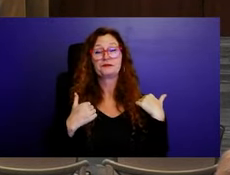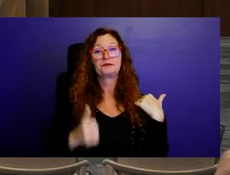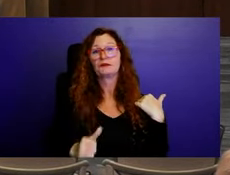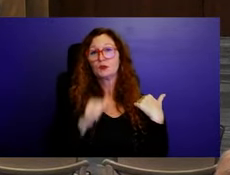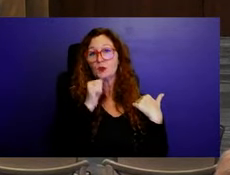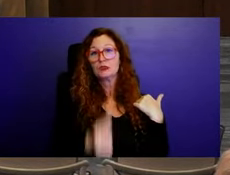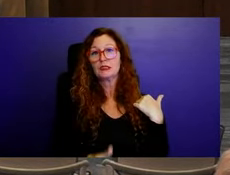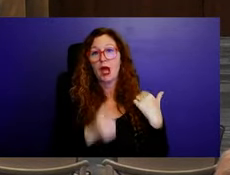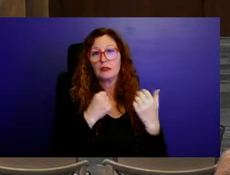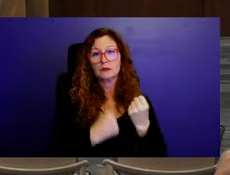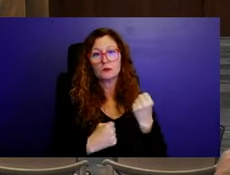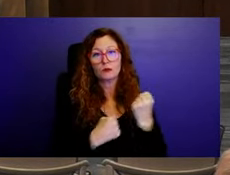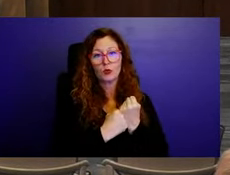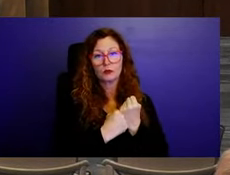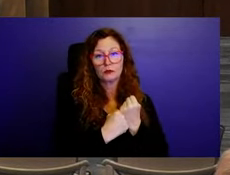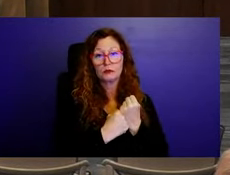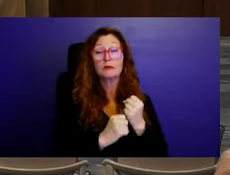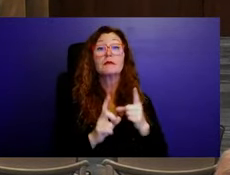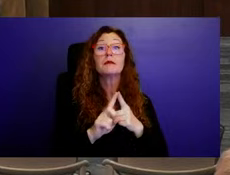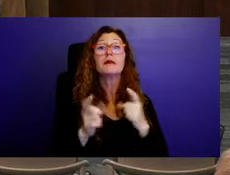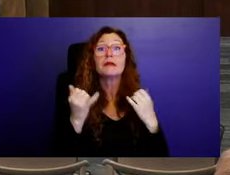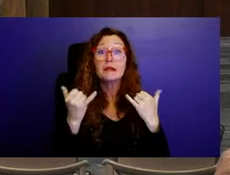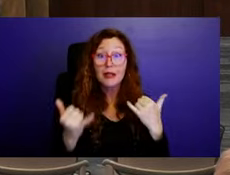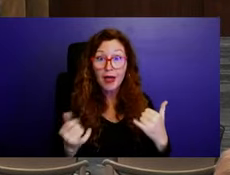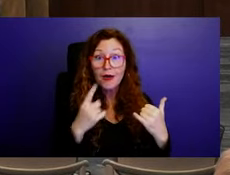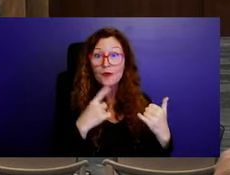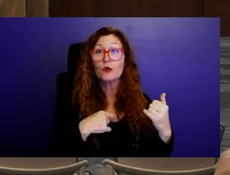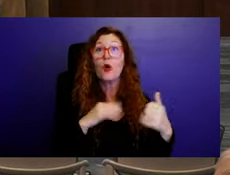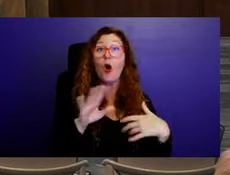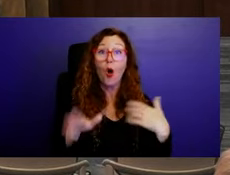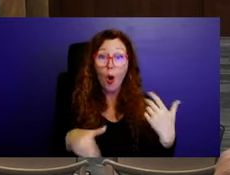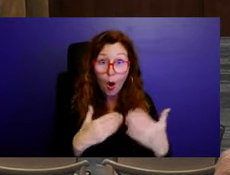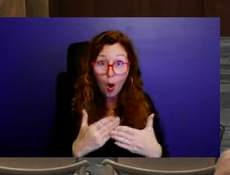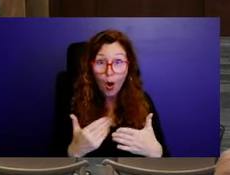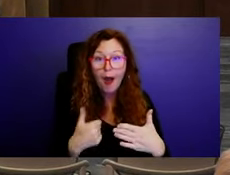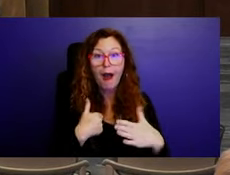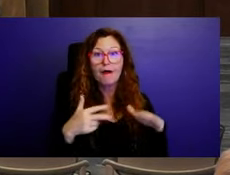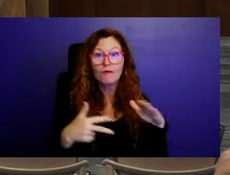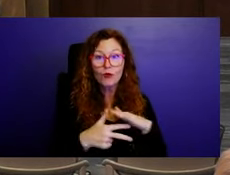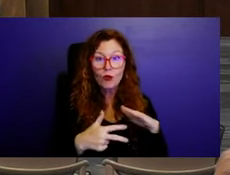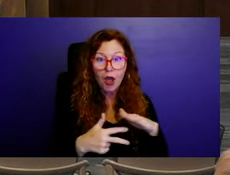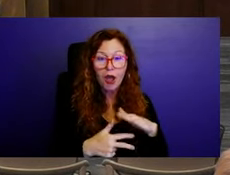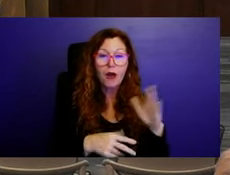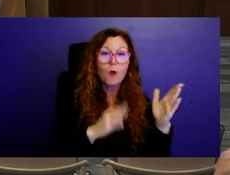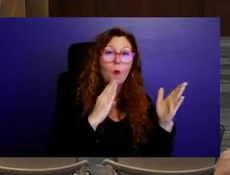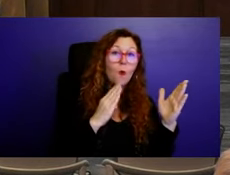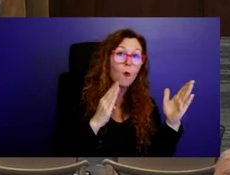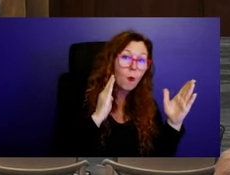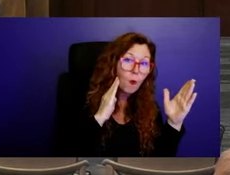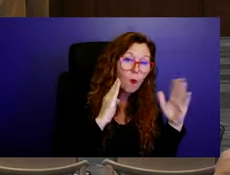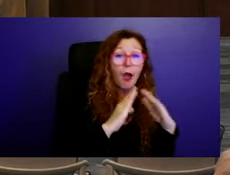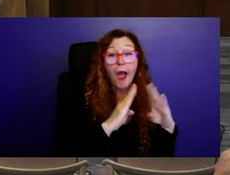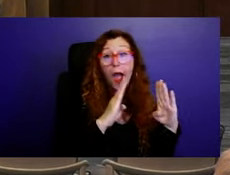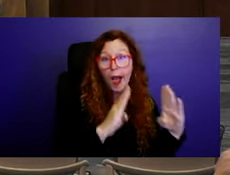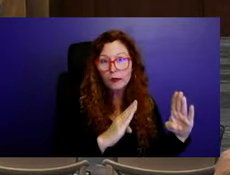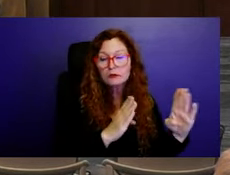that I understand that every single, um, property, whether it's town home or single family will have a garage, then that takes that issue